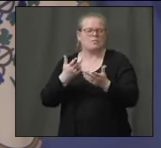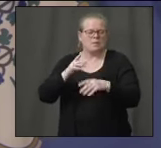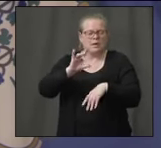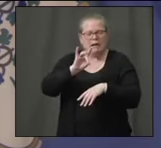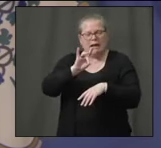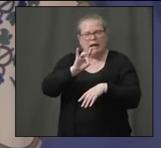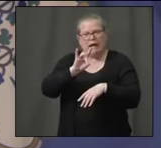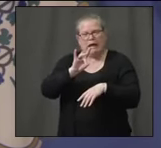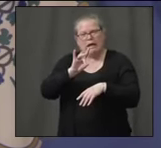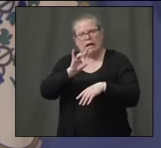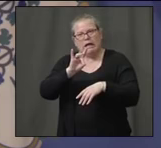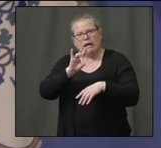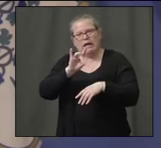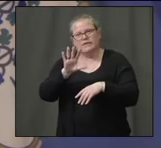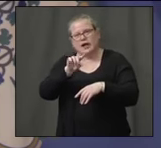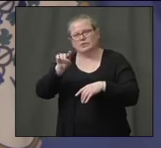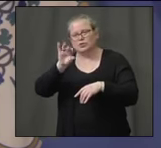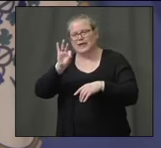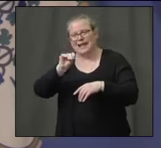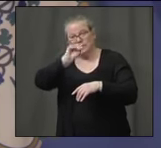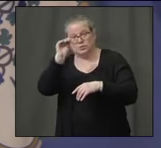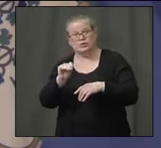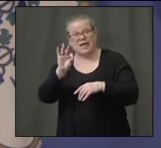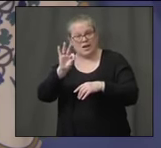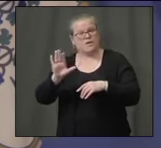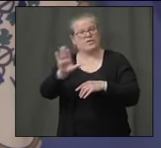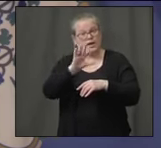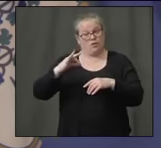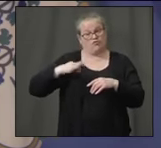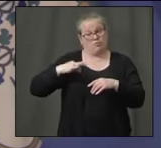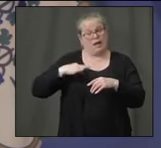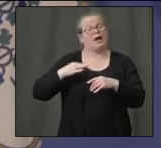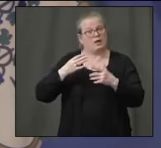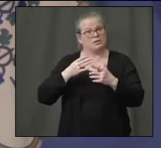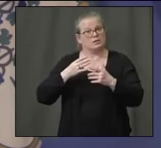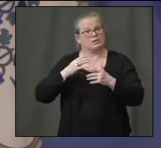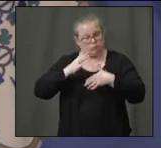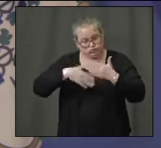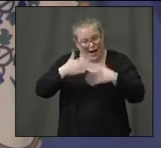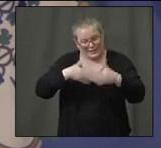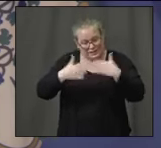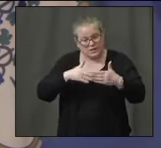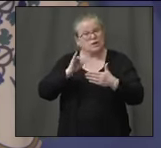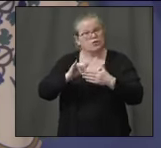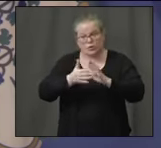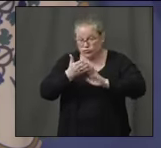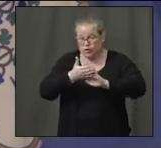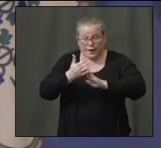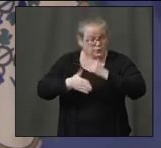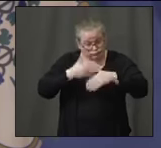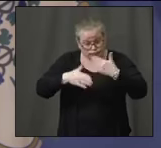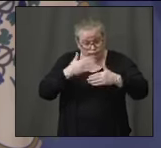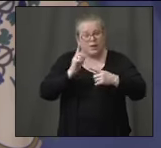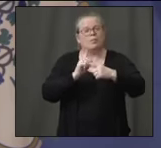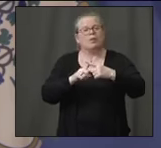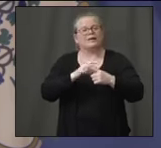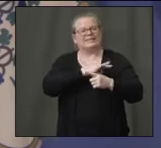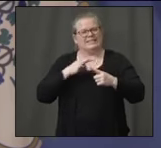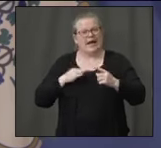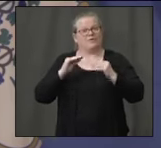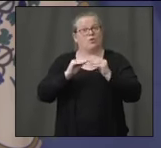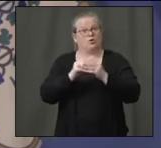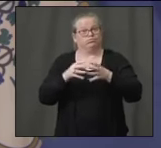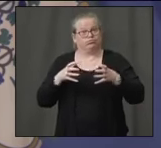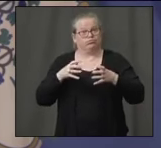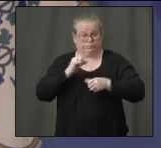such. So that is working. It's holding up. That plus a lot of people power he had to bring to the table. So I think we can say